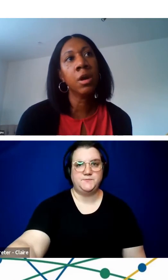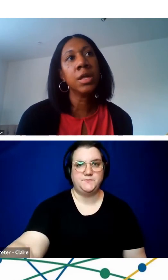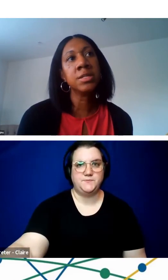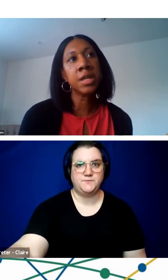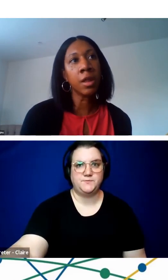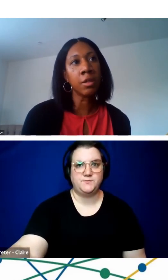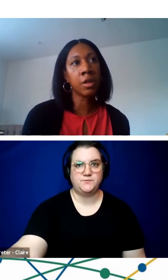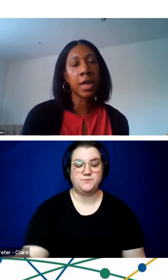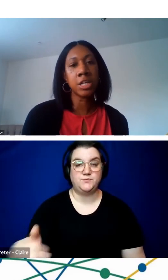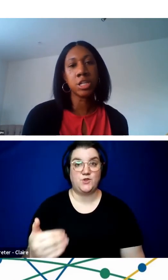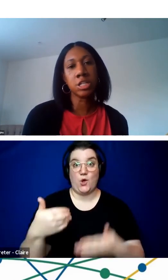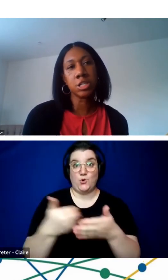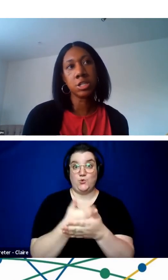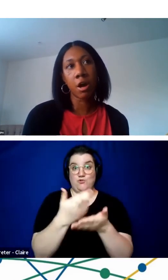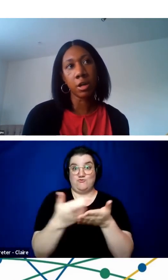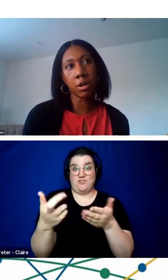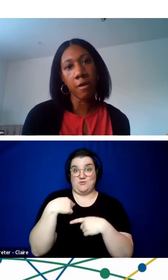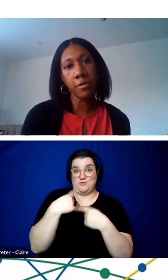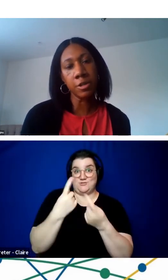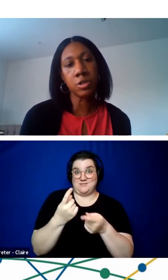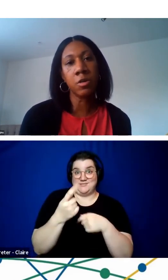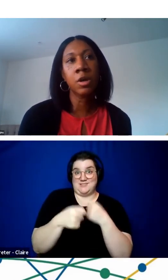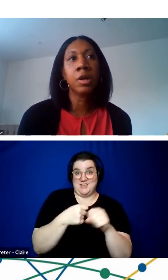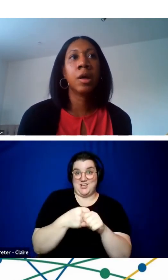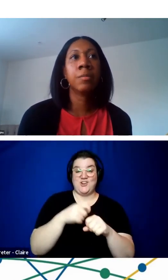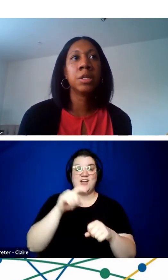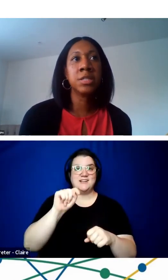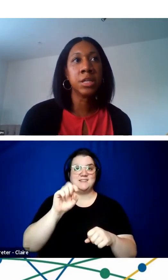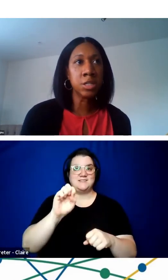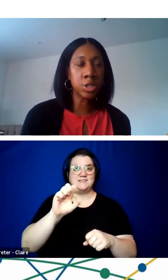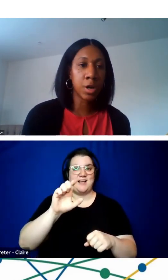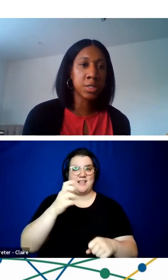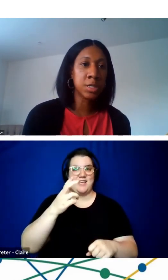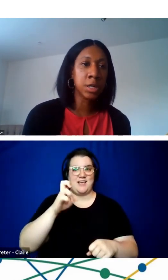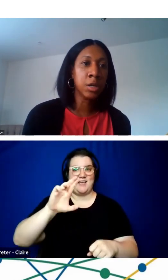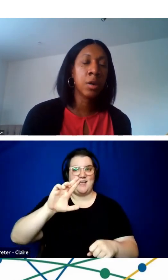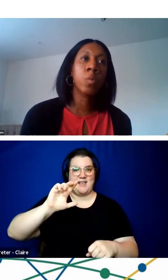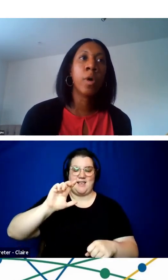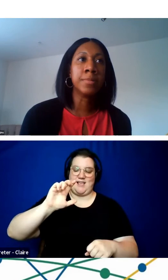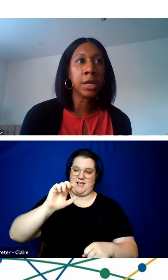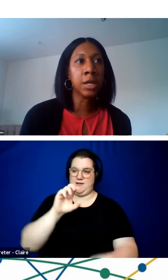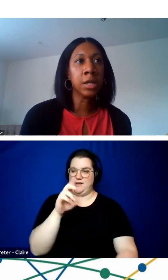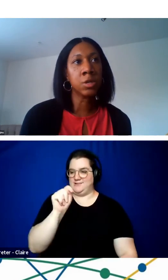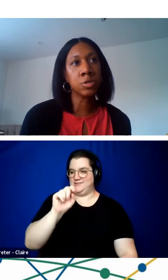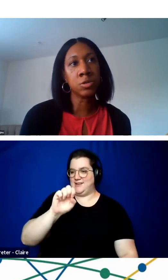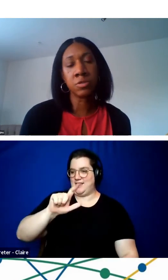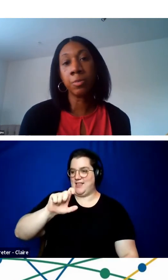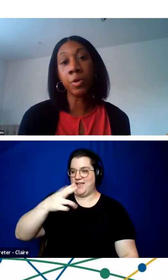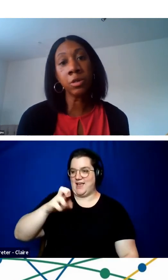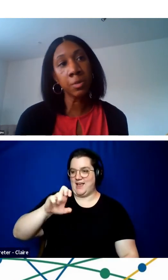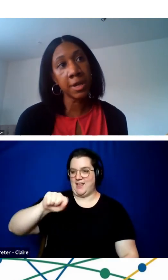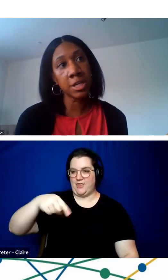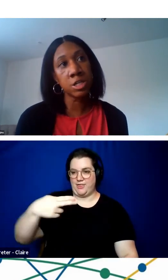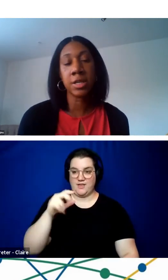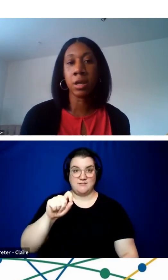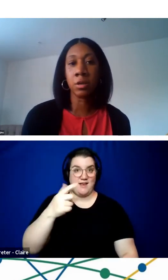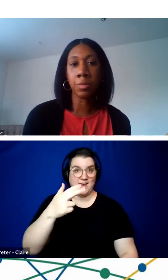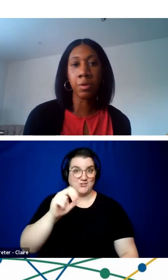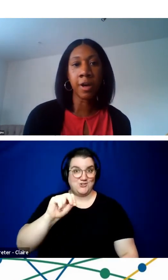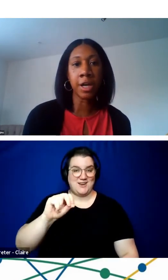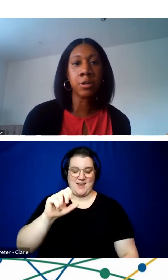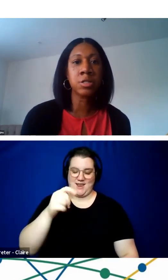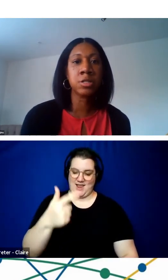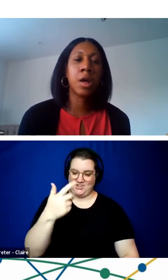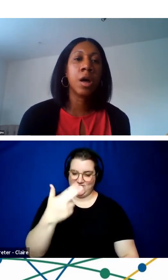last year is telehealth.hhs.gov. And so this is a trusted website and resource for both your patients